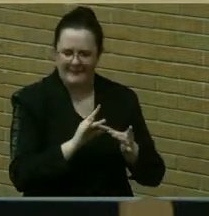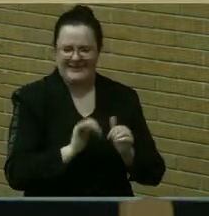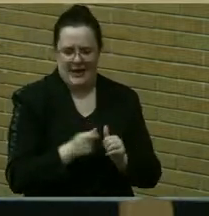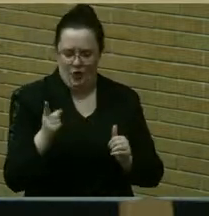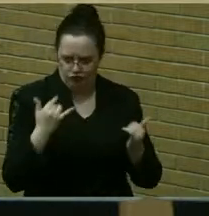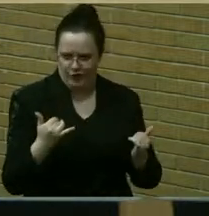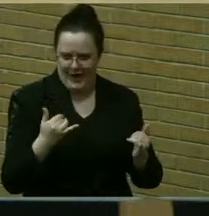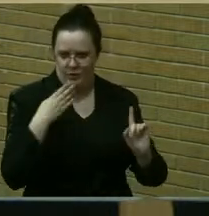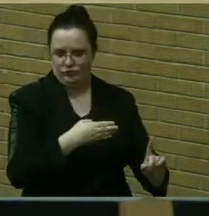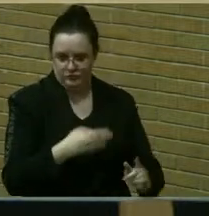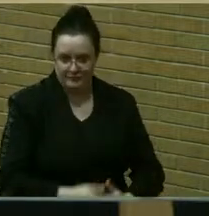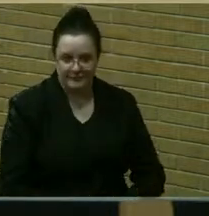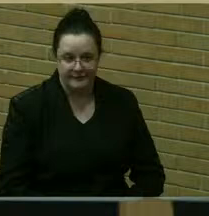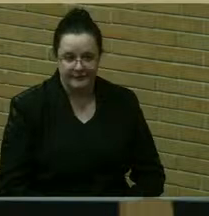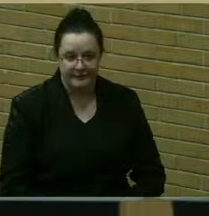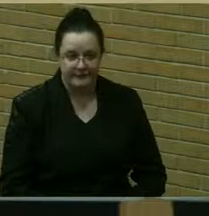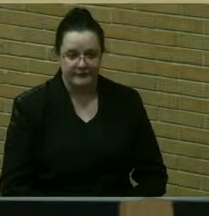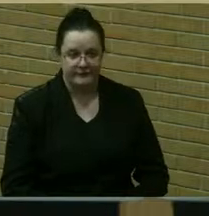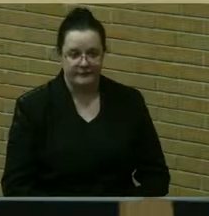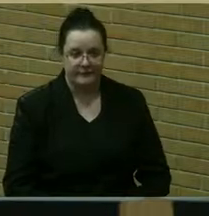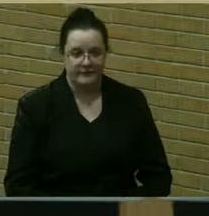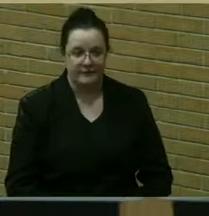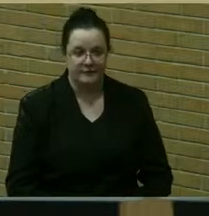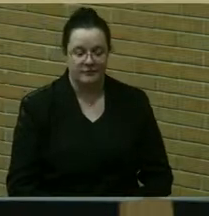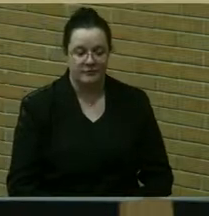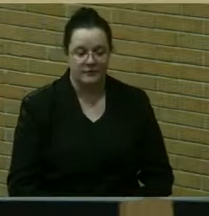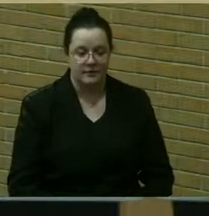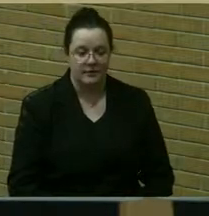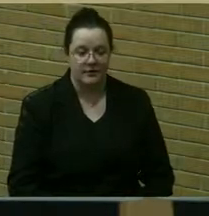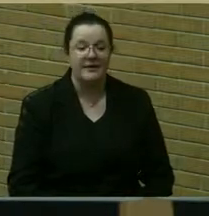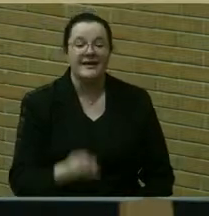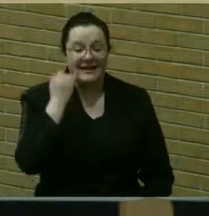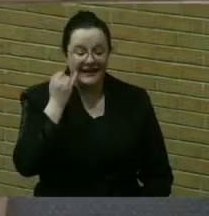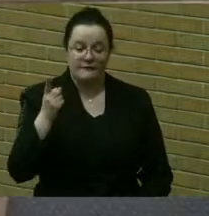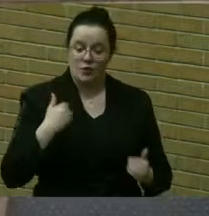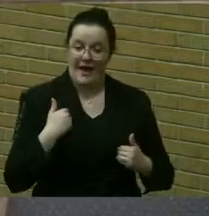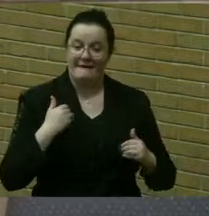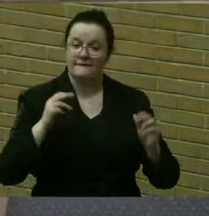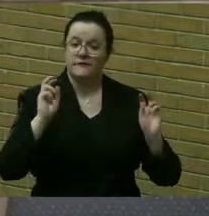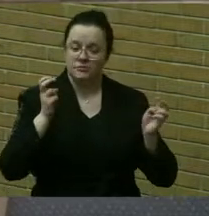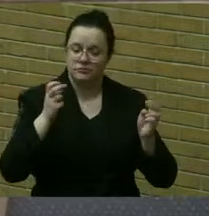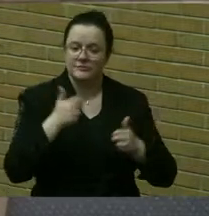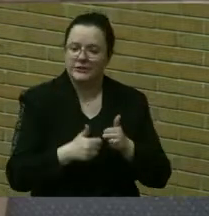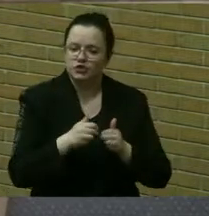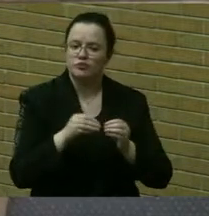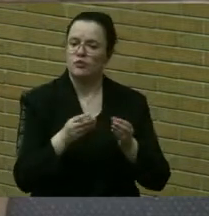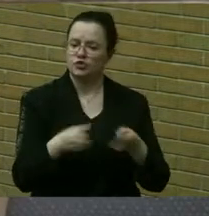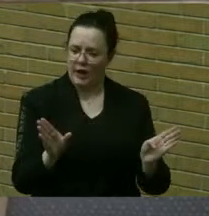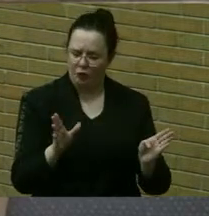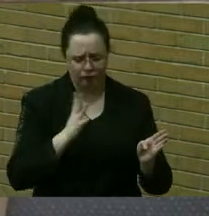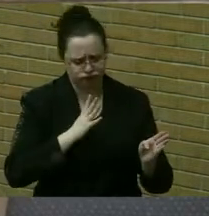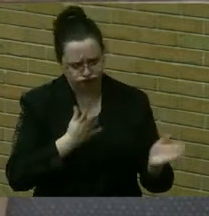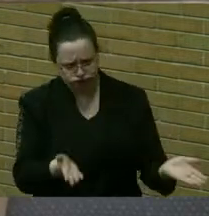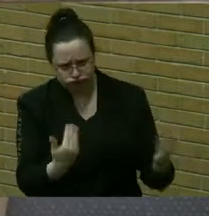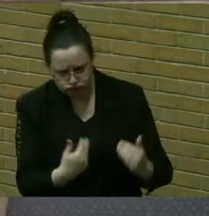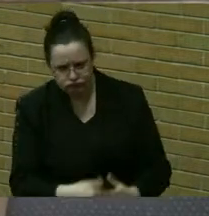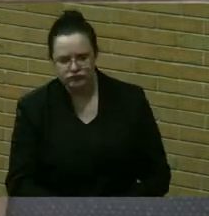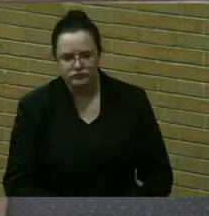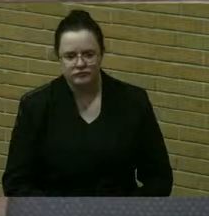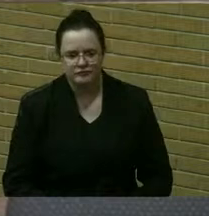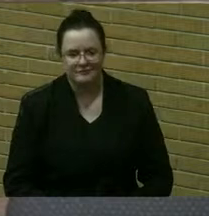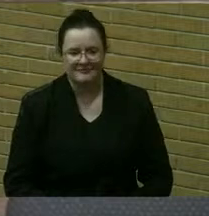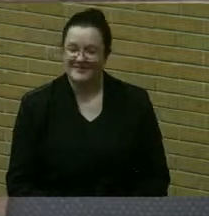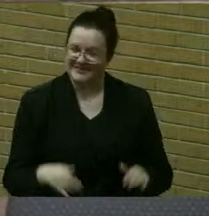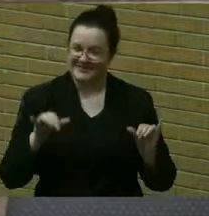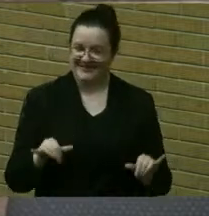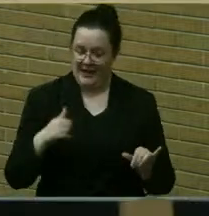them. If you have an issue that is more general, we welcome that. But as I